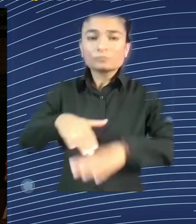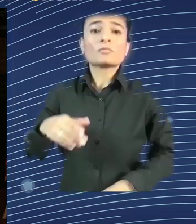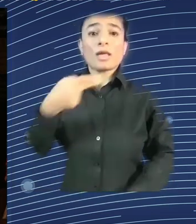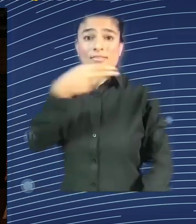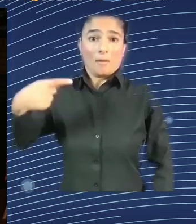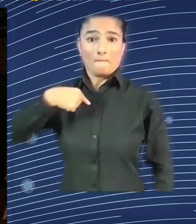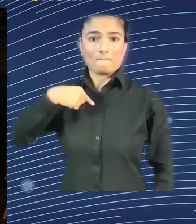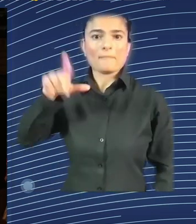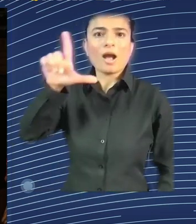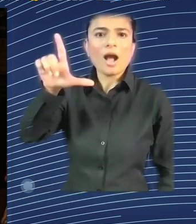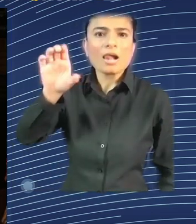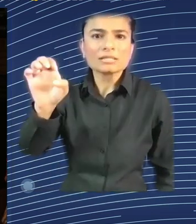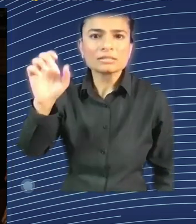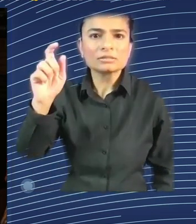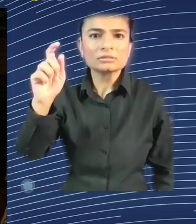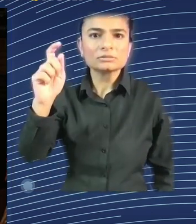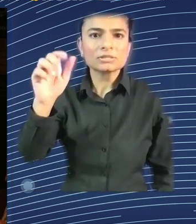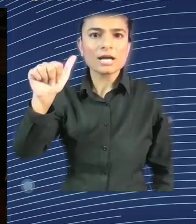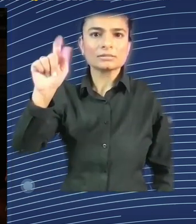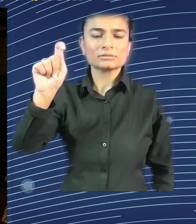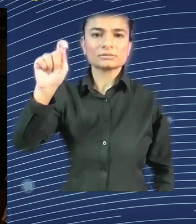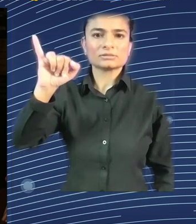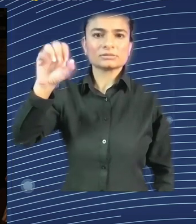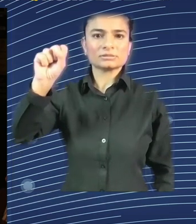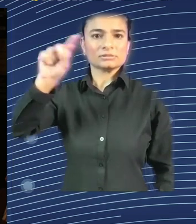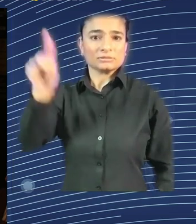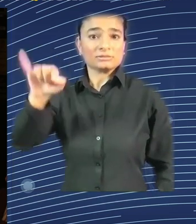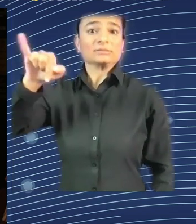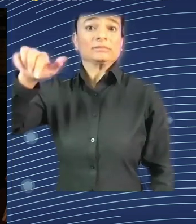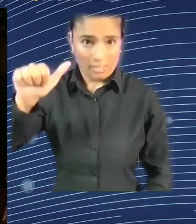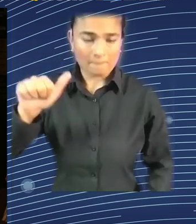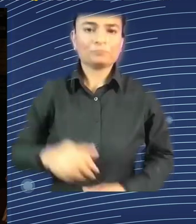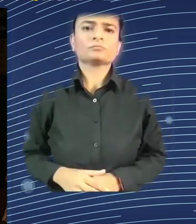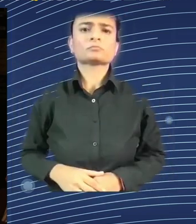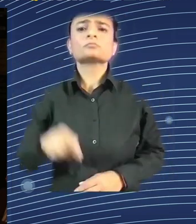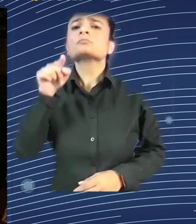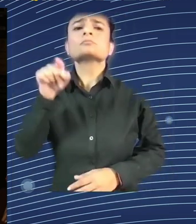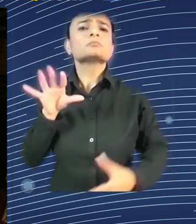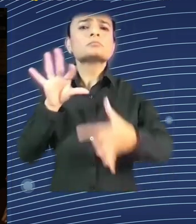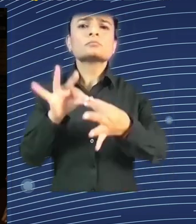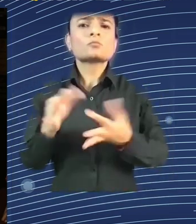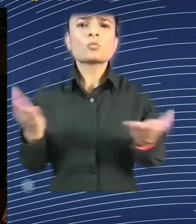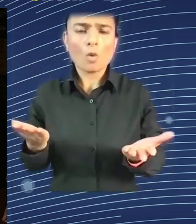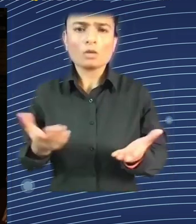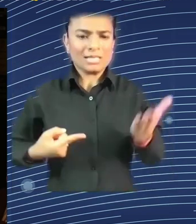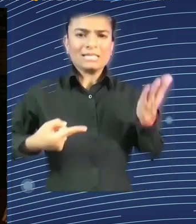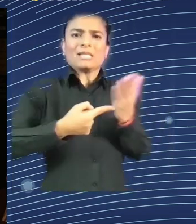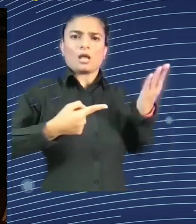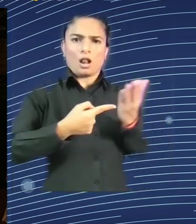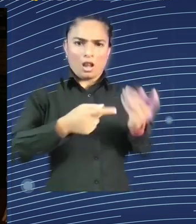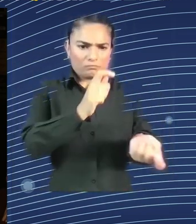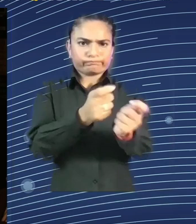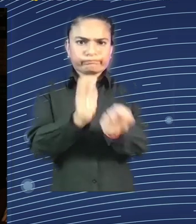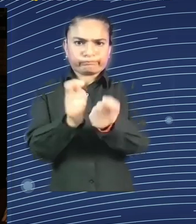does feel like at the global level, the only unifying framework we have at the moment is the human right. And it does